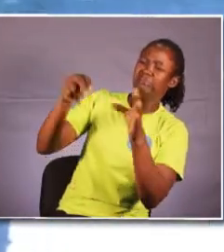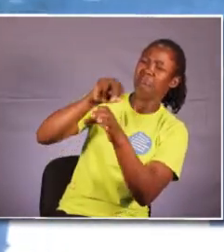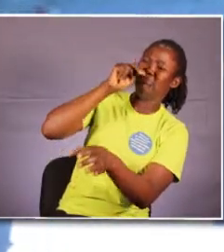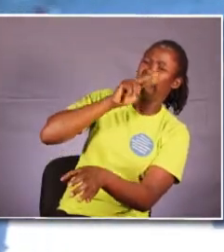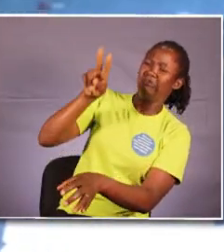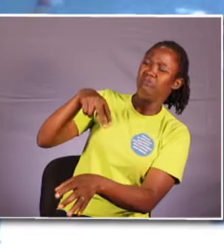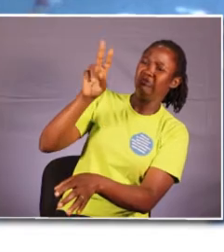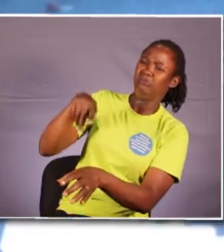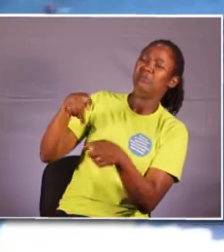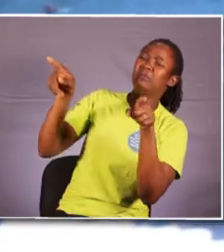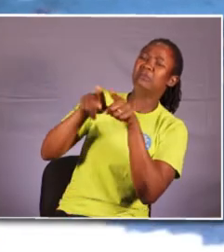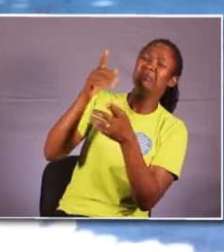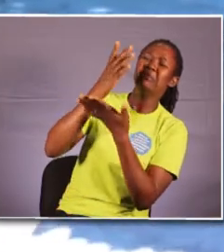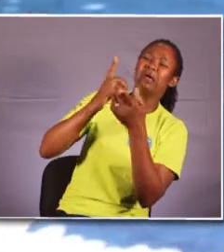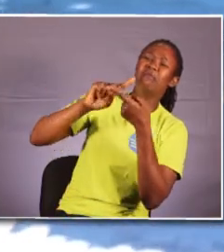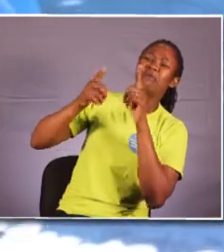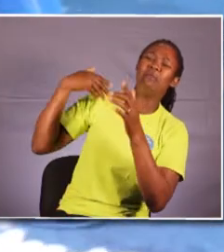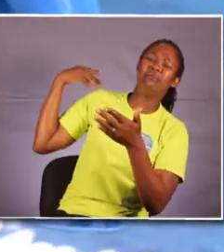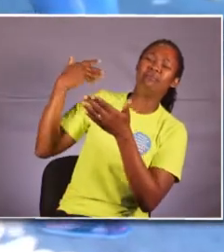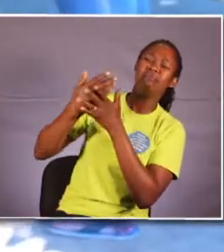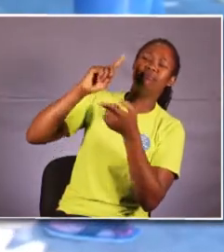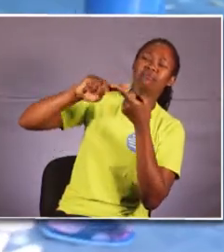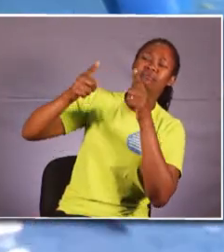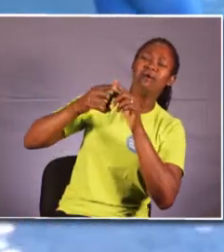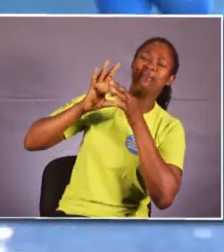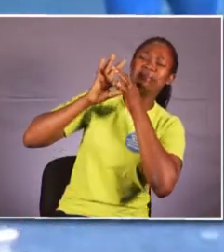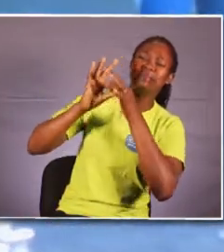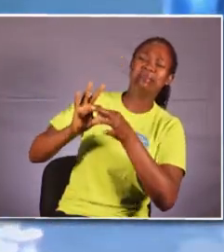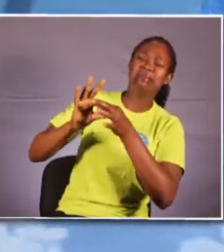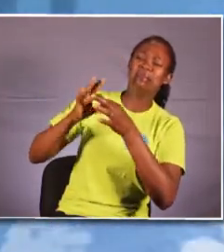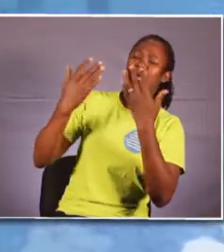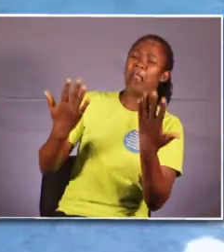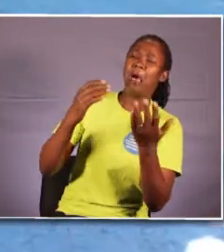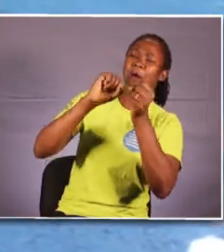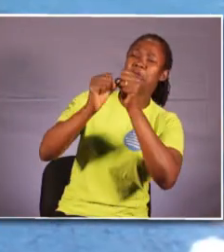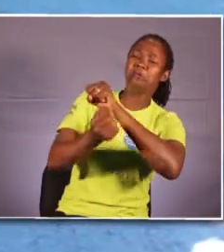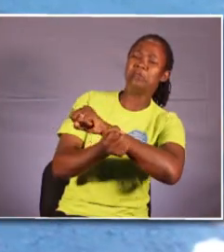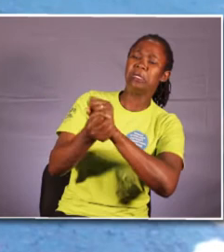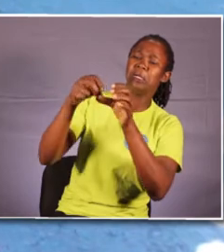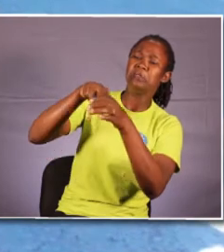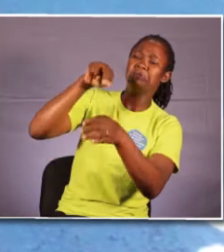Not even the ones that you least expected will walk away from you is willing to help you out.